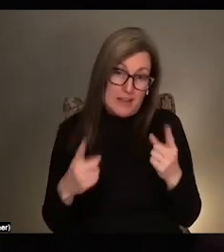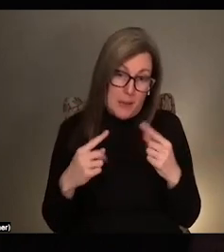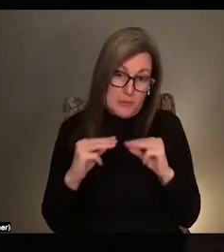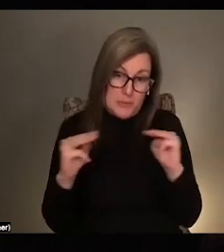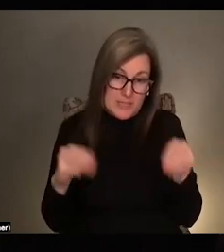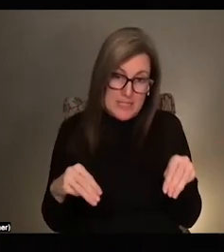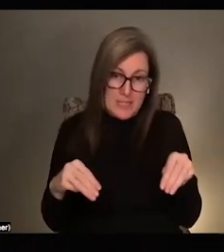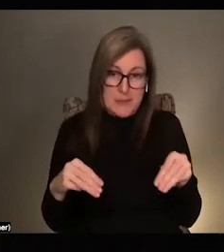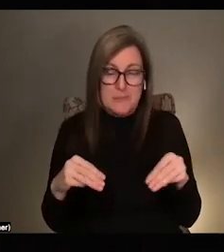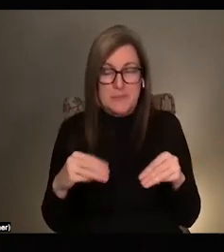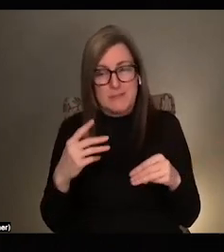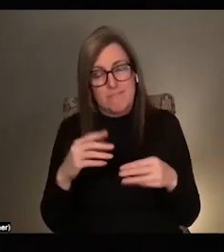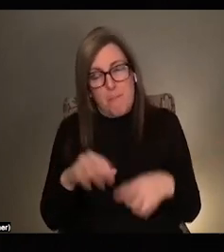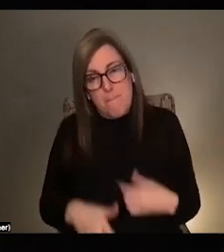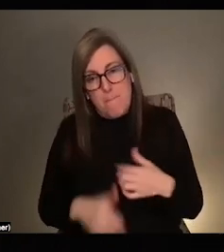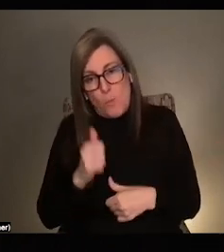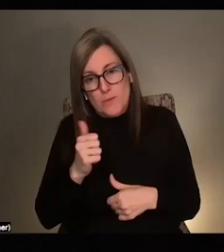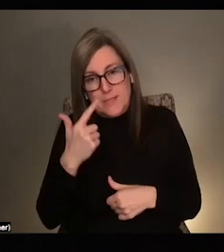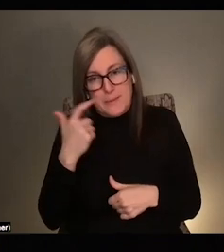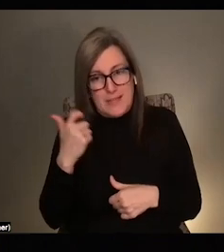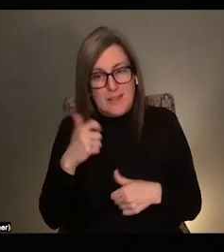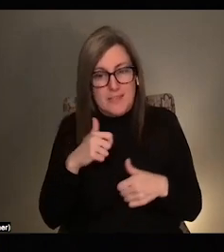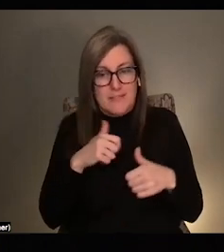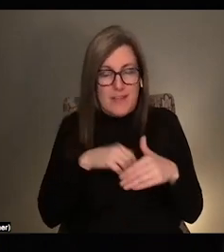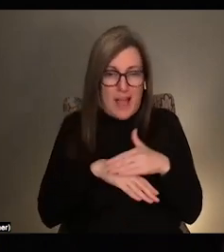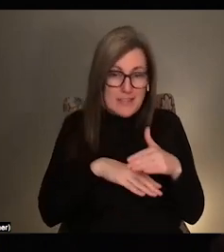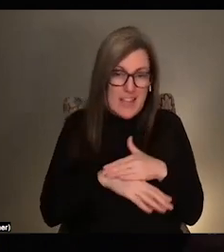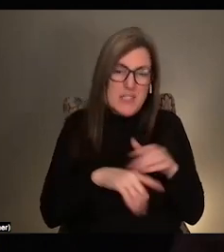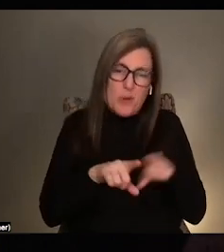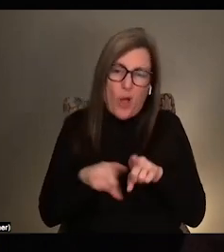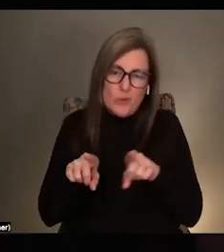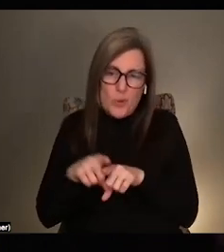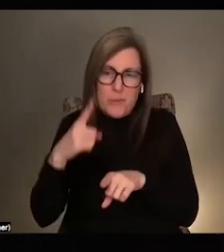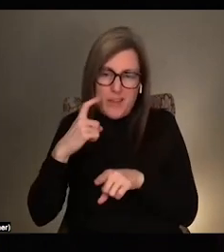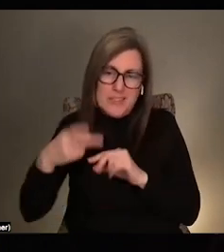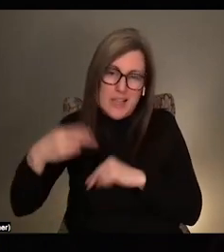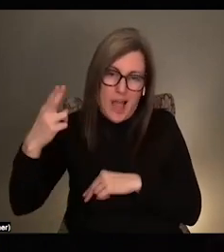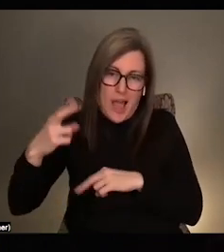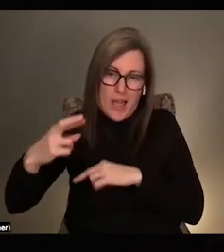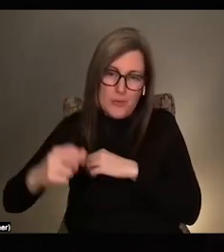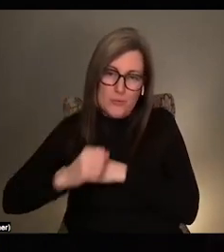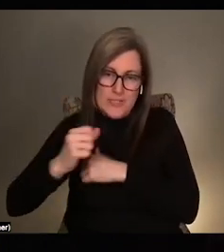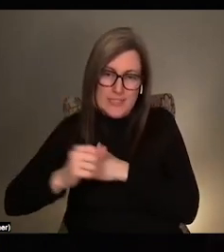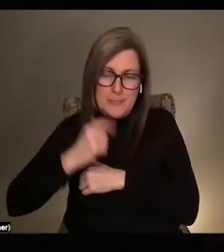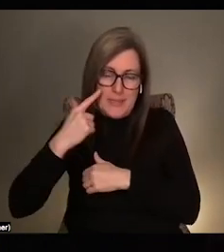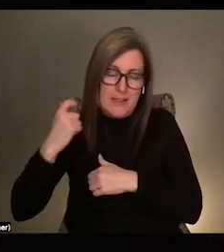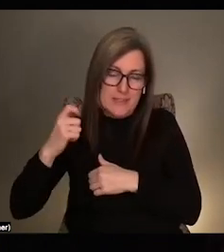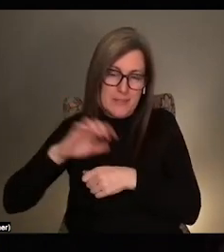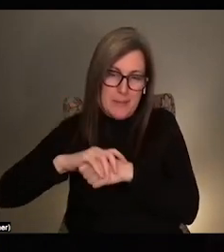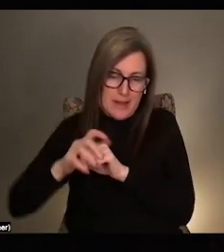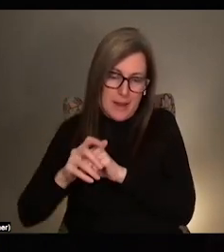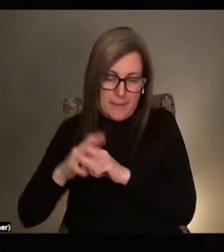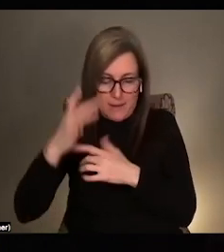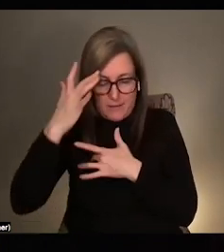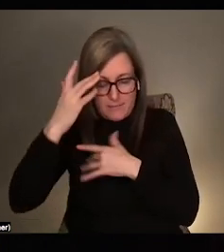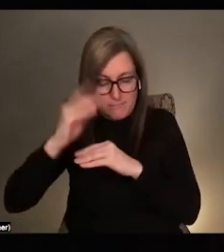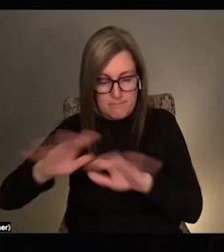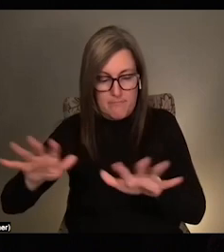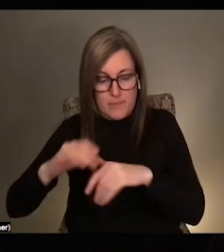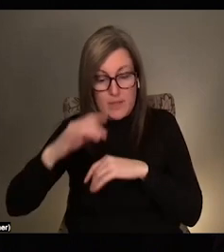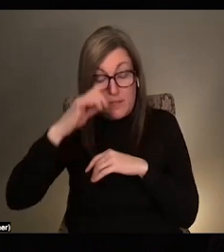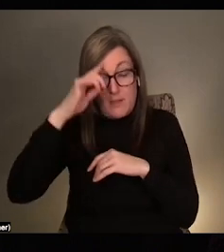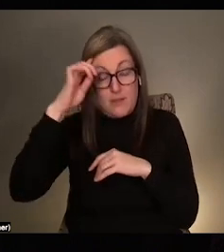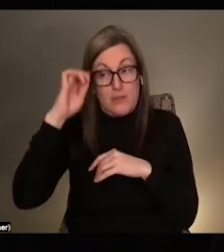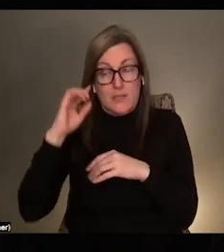mostly around access, and especially in the pandemic around like, being high risk. And we're, yeah, there are things that are